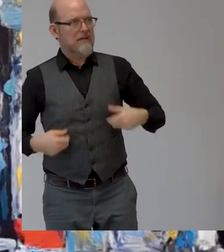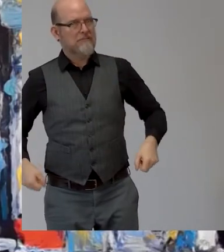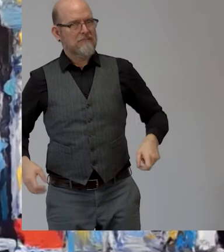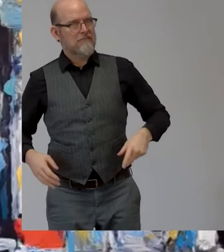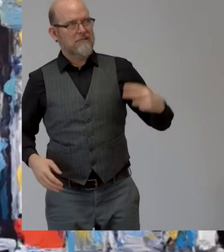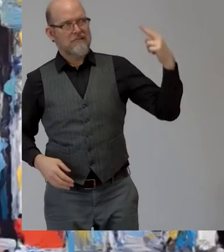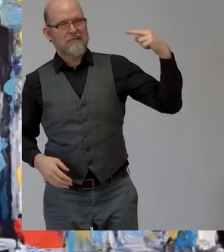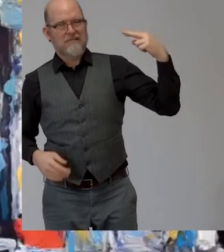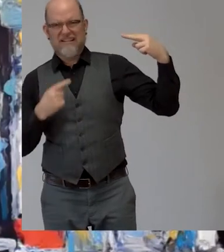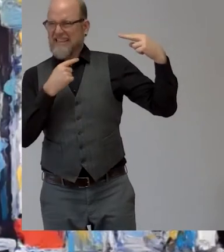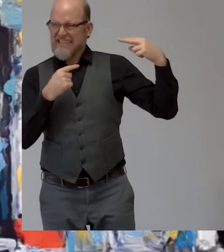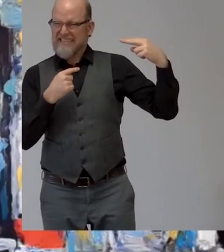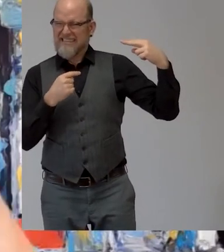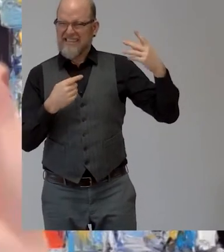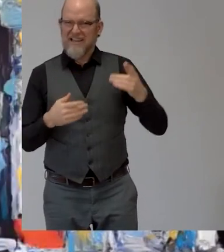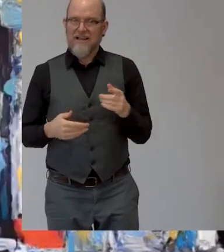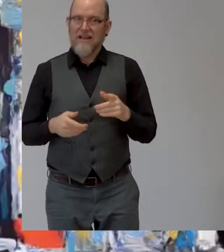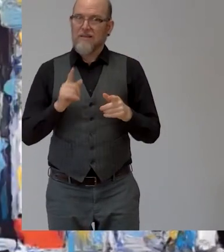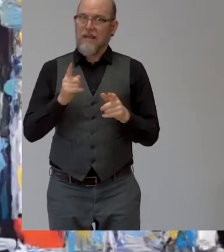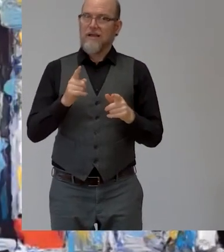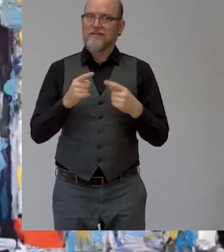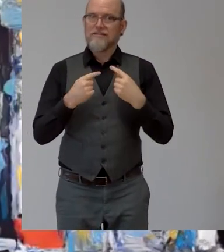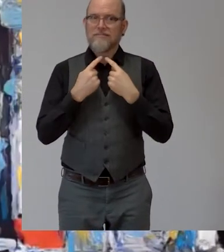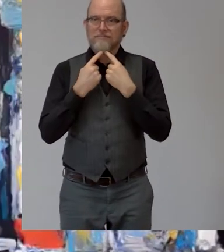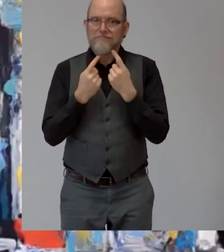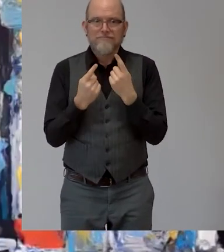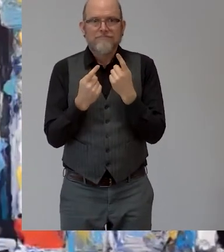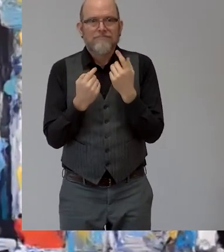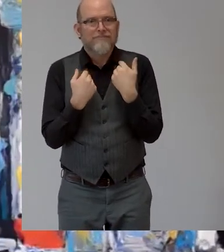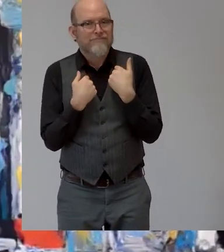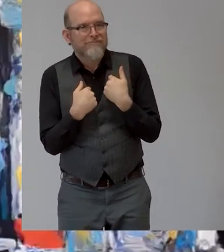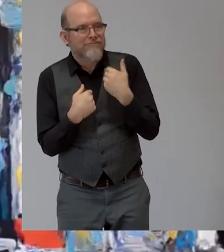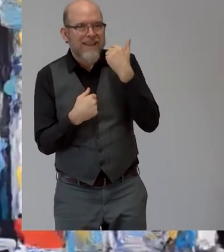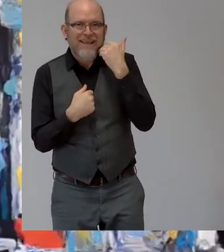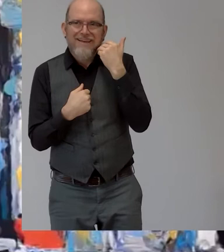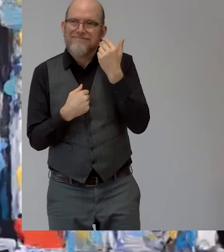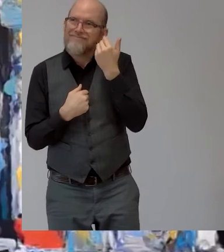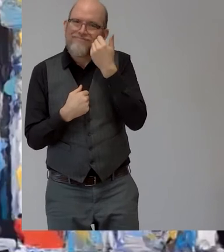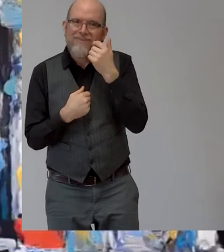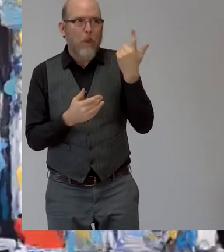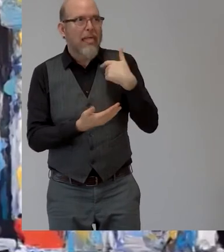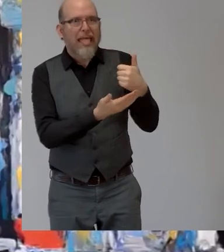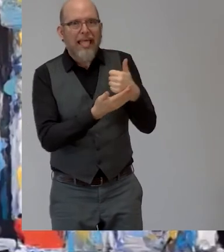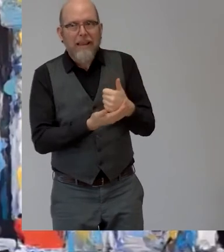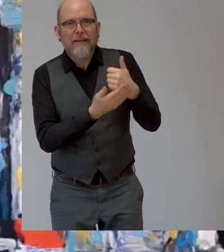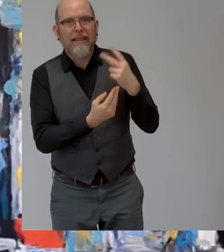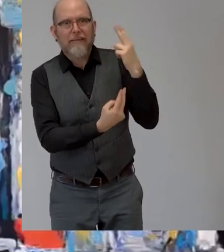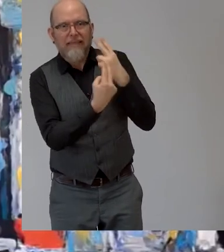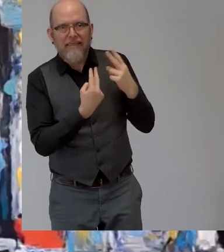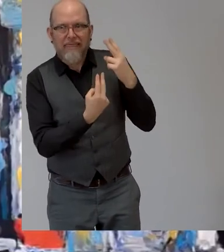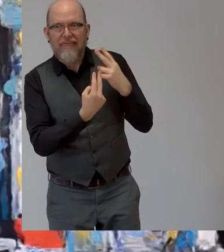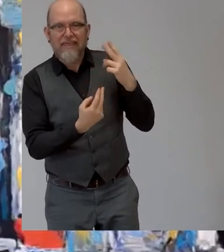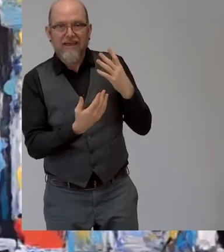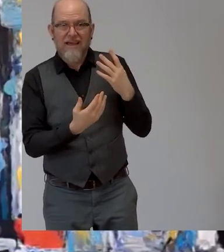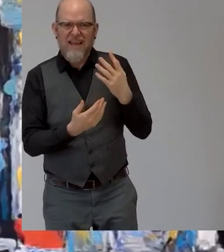be over nice and over uh so i want to i want to get to that uh uh soon but before that